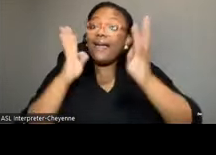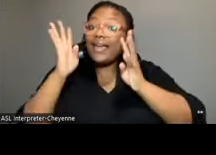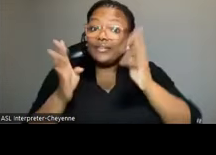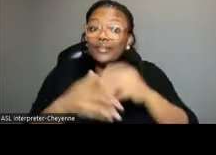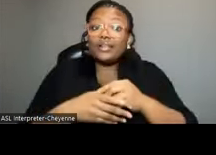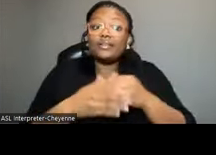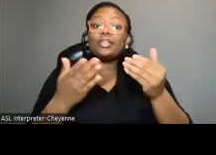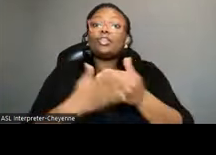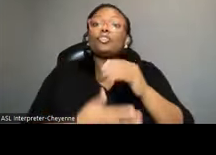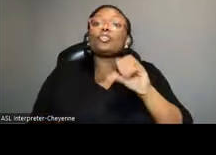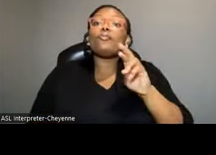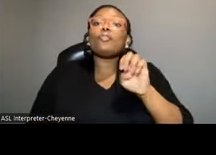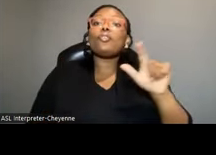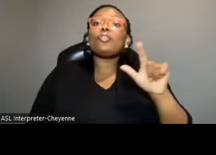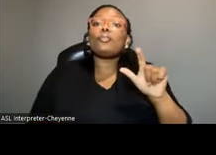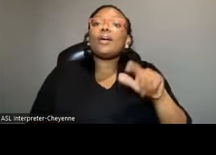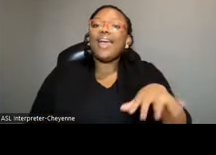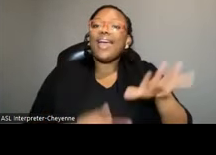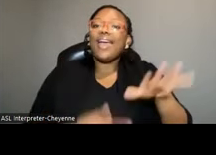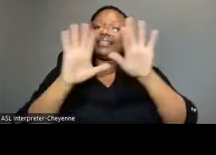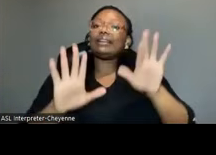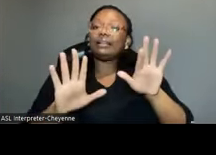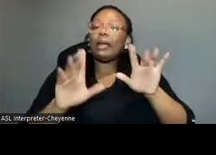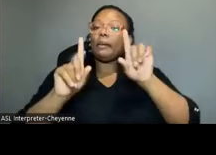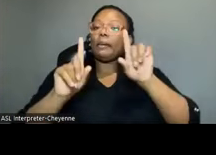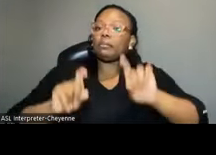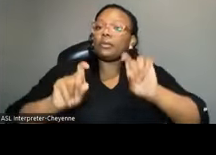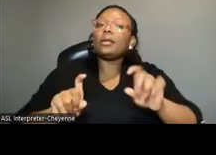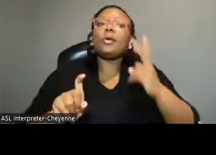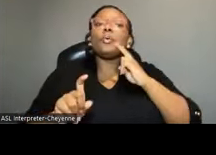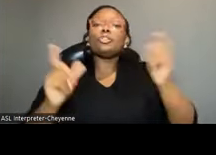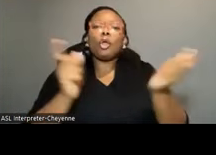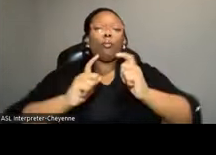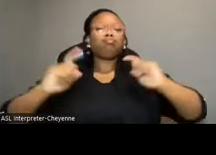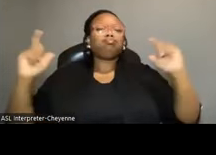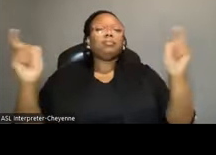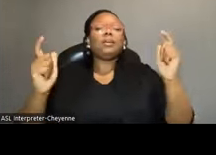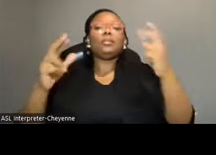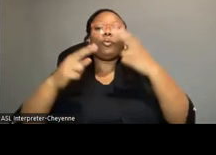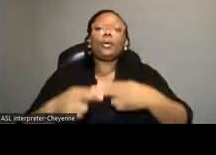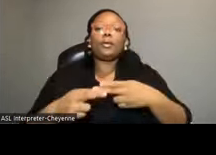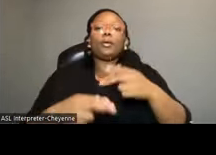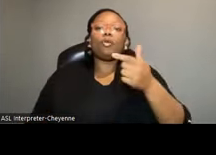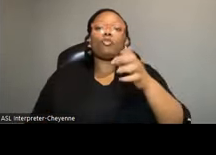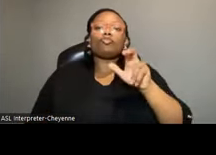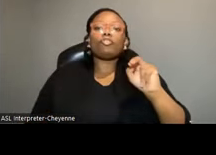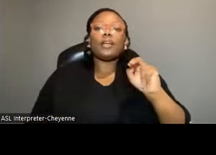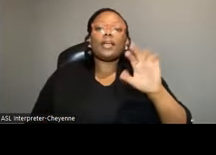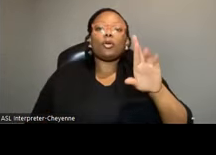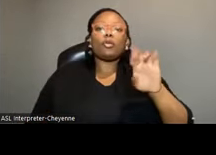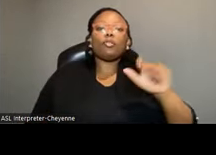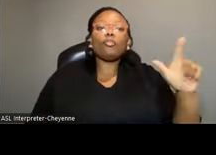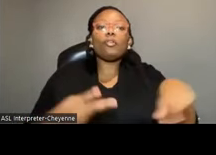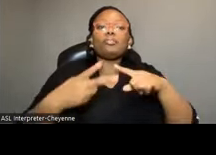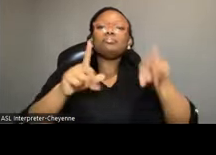coral as a climate proxy. So we look at these large, what we are commonly termed brain corals, these porites